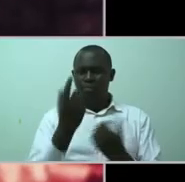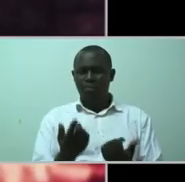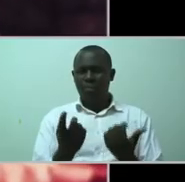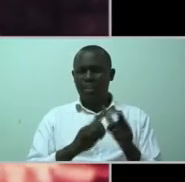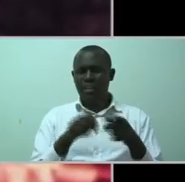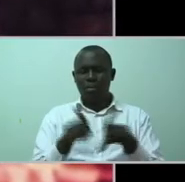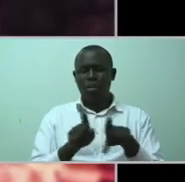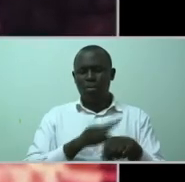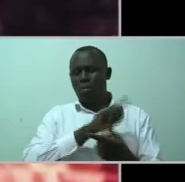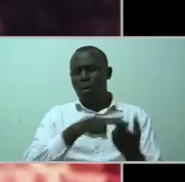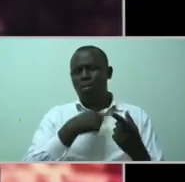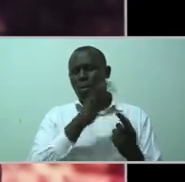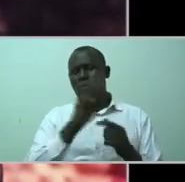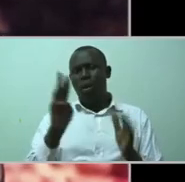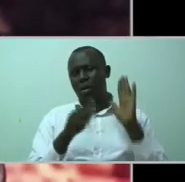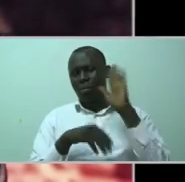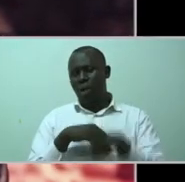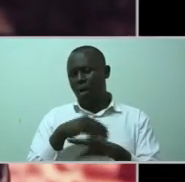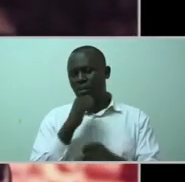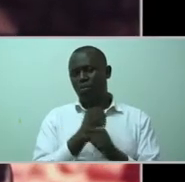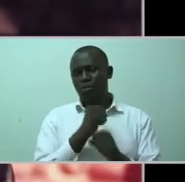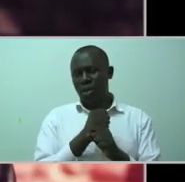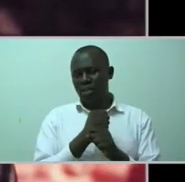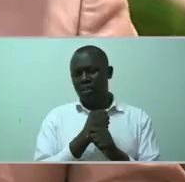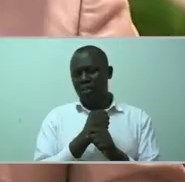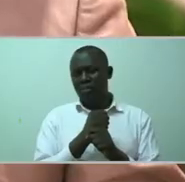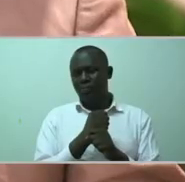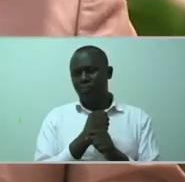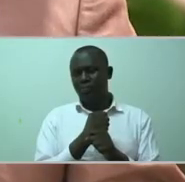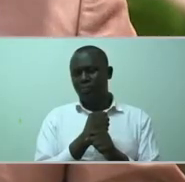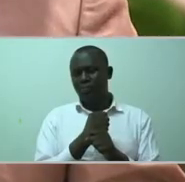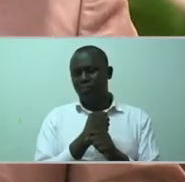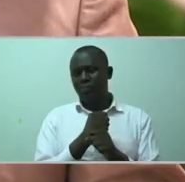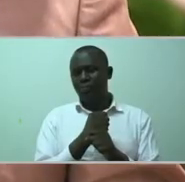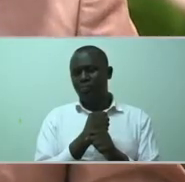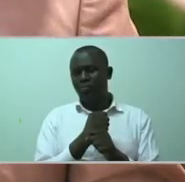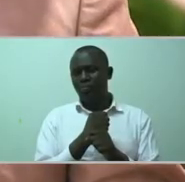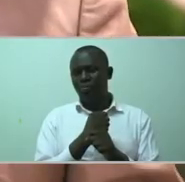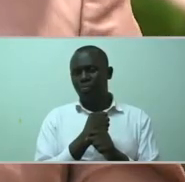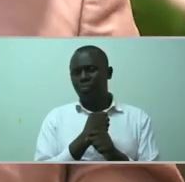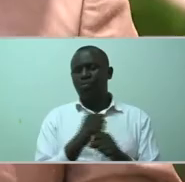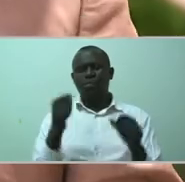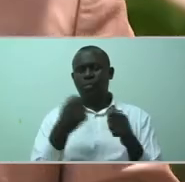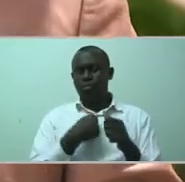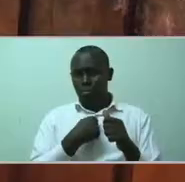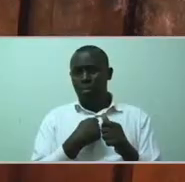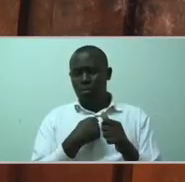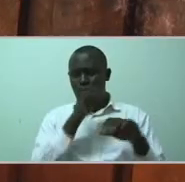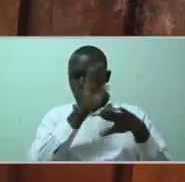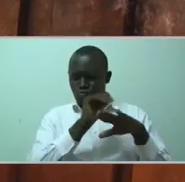went back to work, I was confronted.